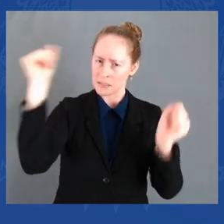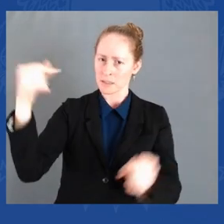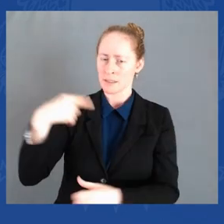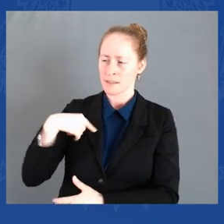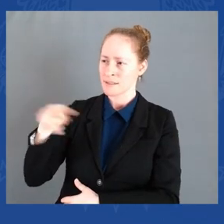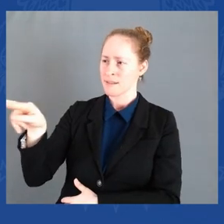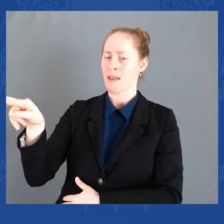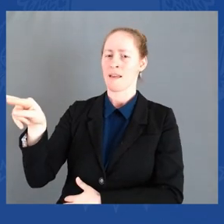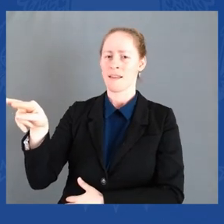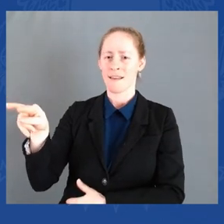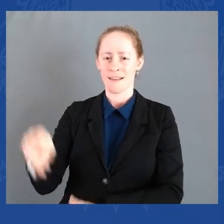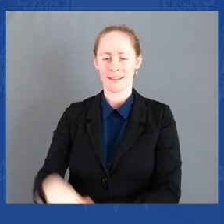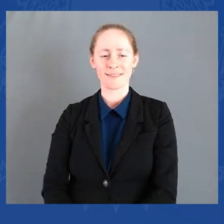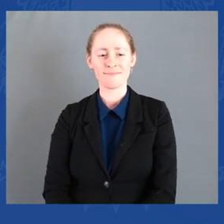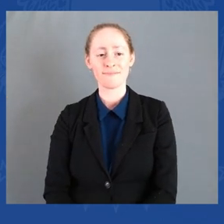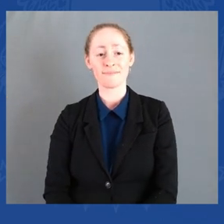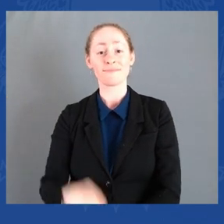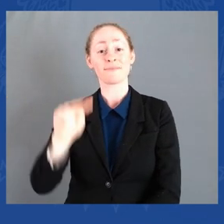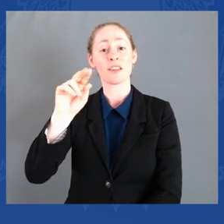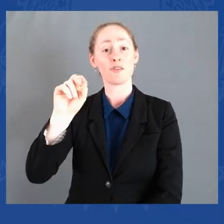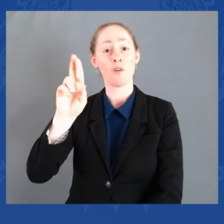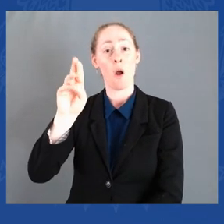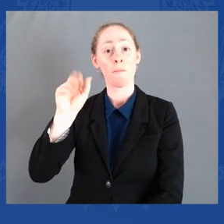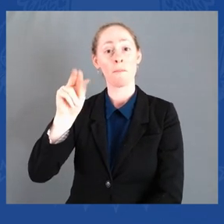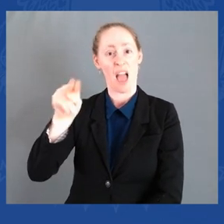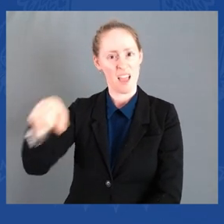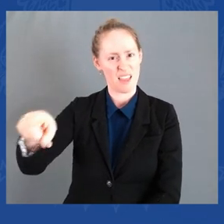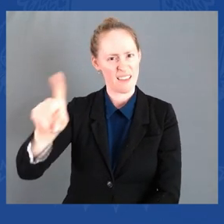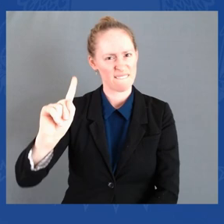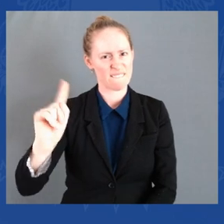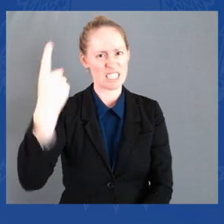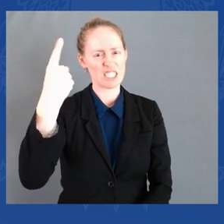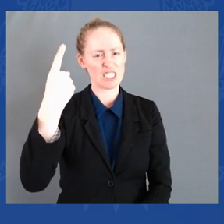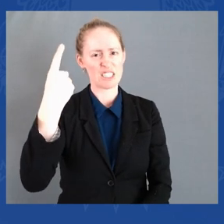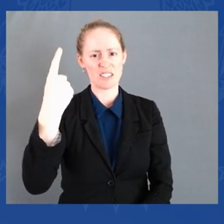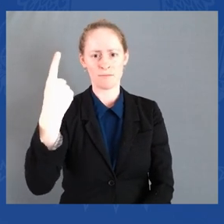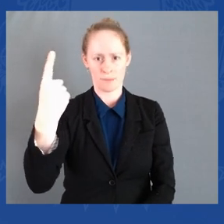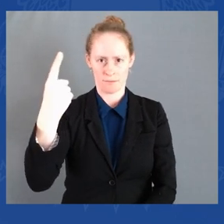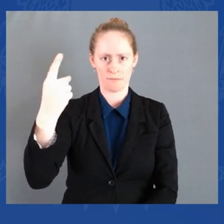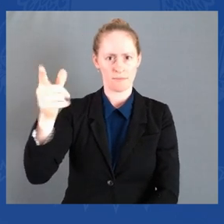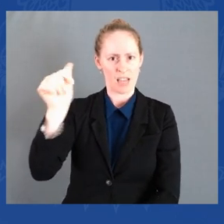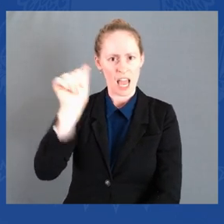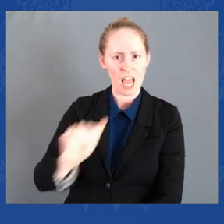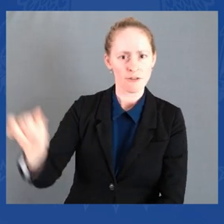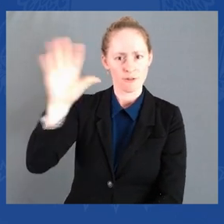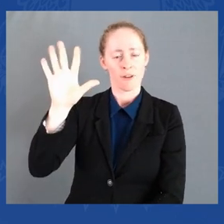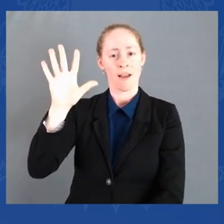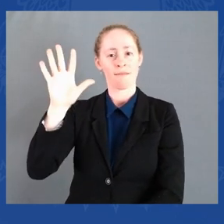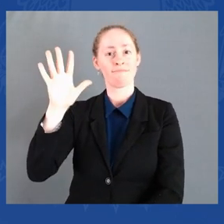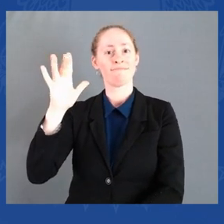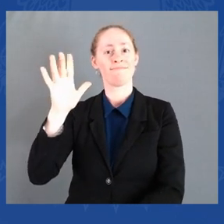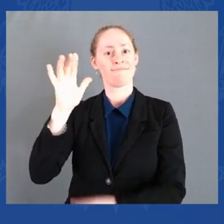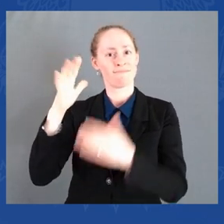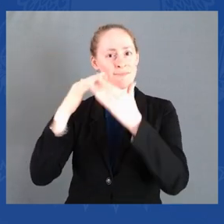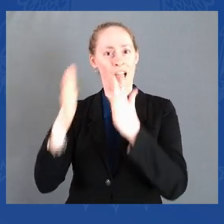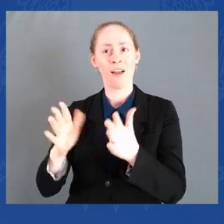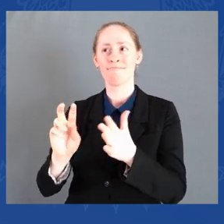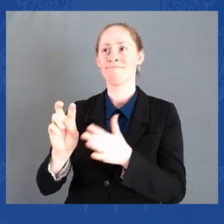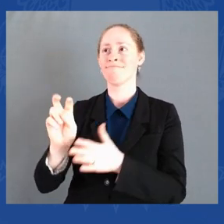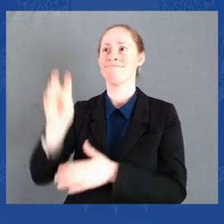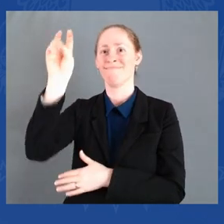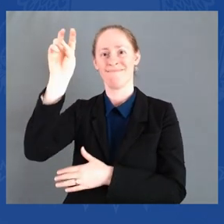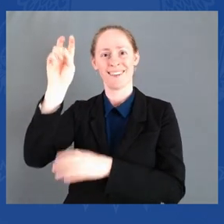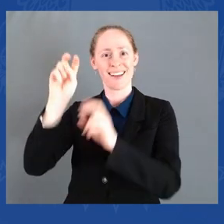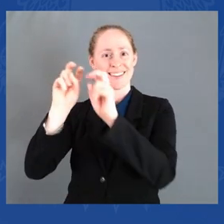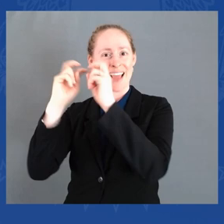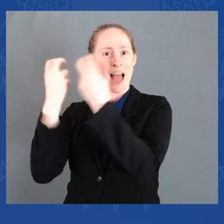as a cabinet secretary. Norm passed away earlier this month, as we all know, days after I signed a bill on law naming the U.S. Department of